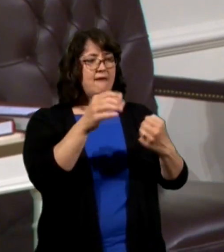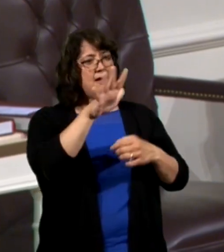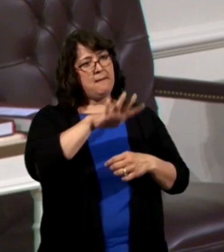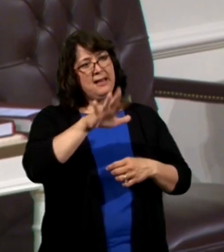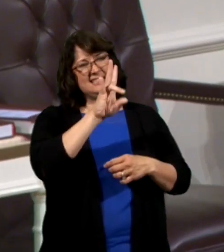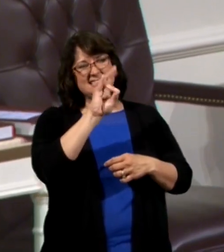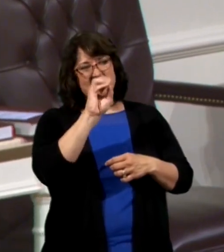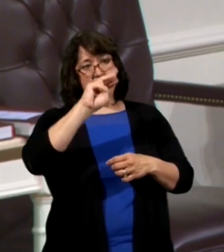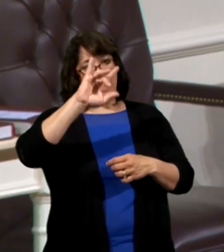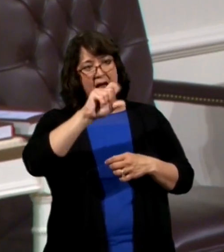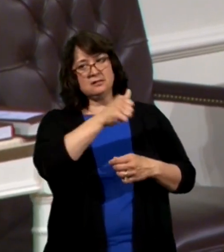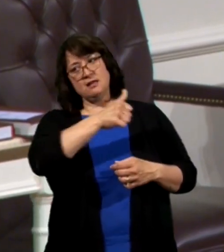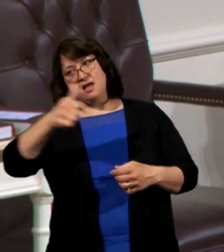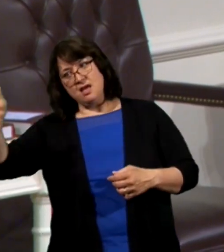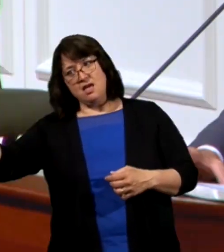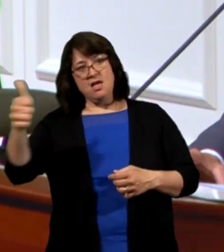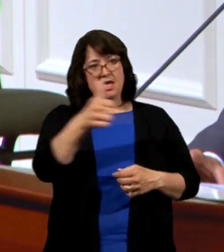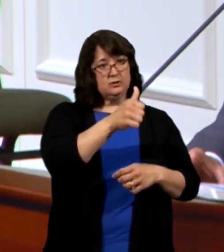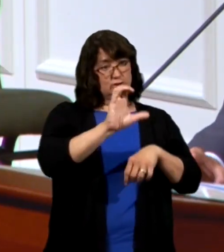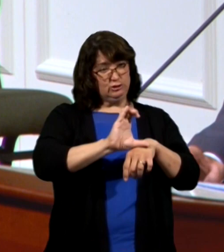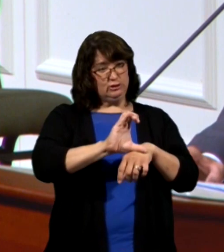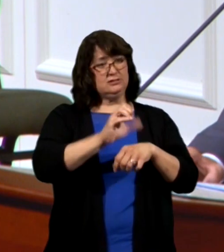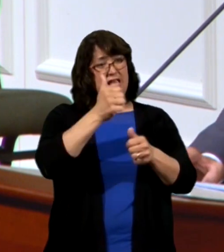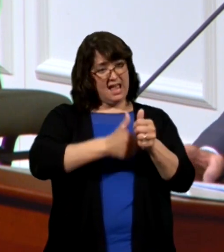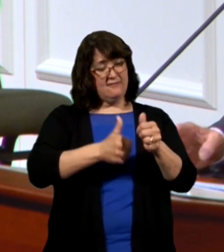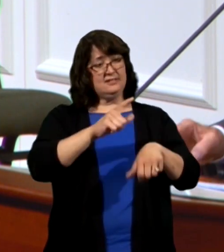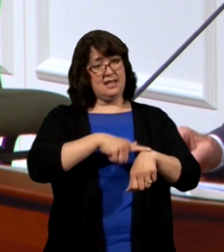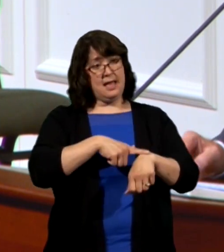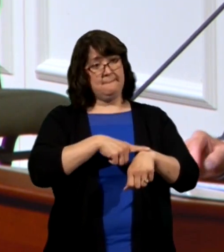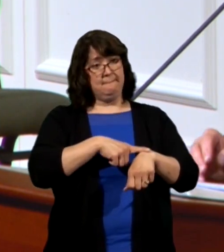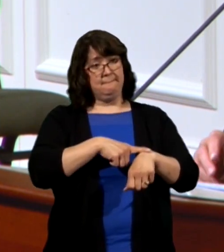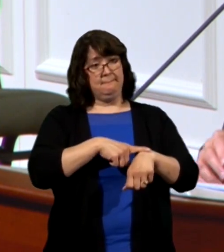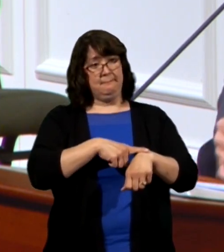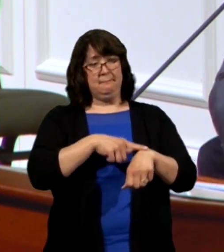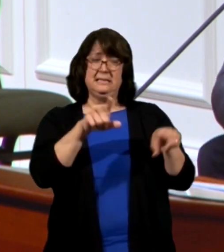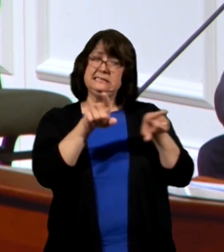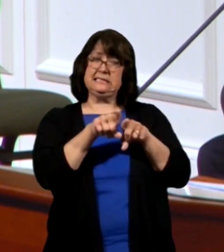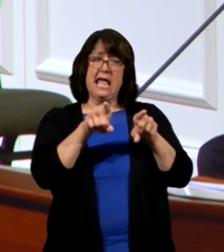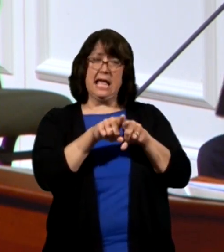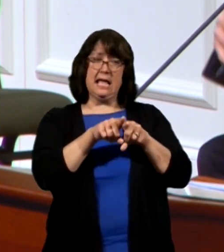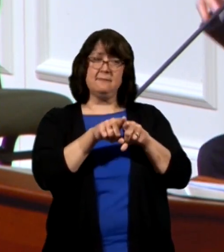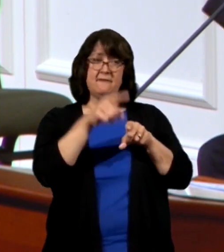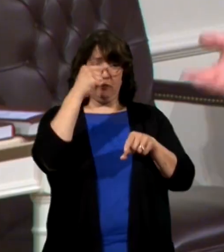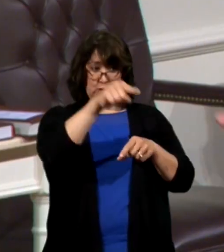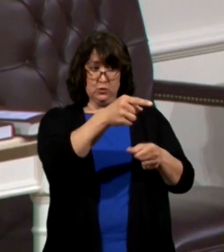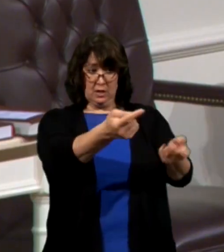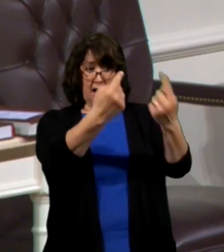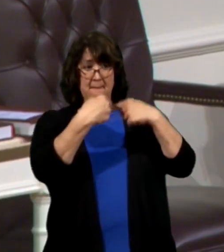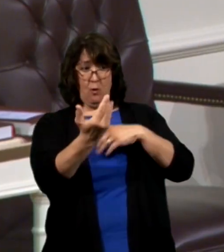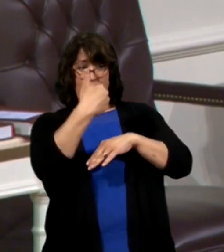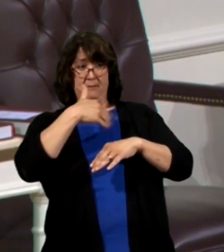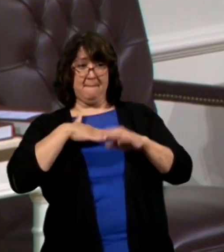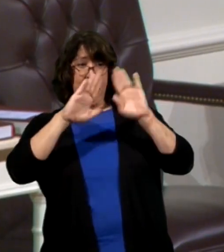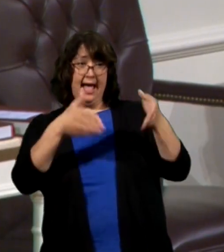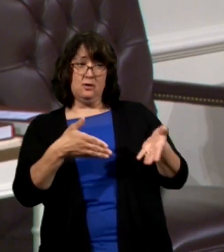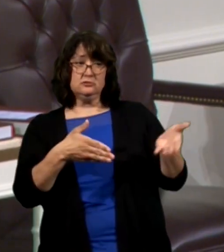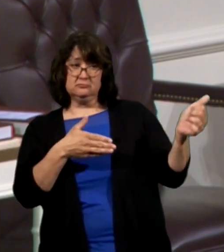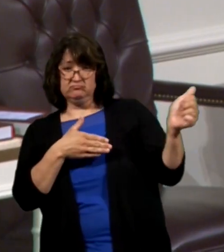miles to come to church every service and it would be the same distance for you to come to my house